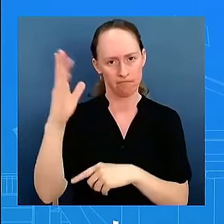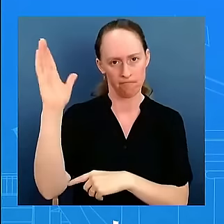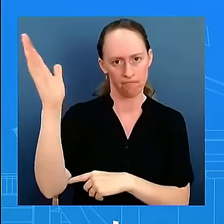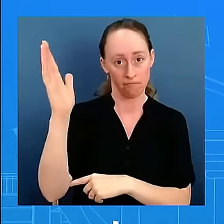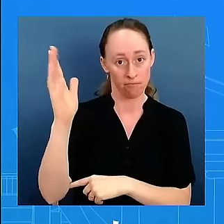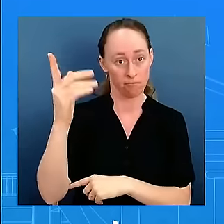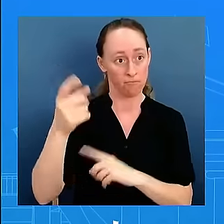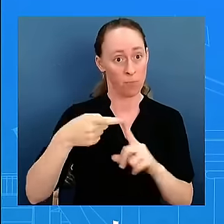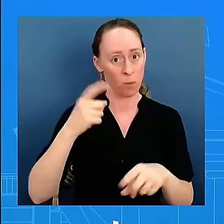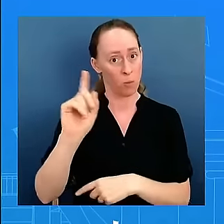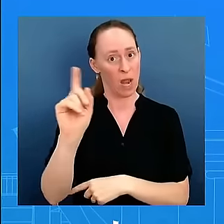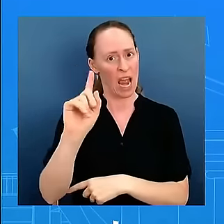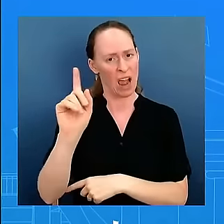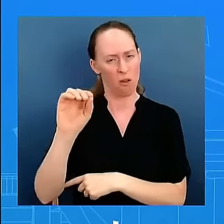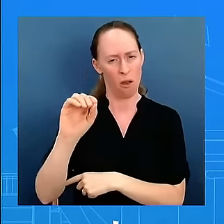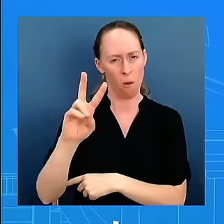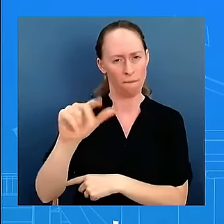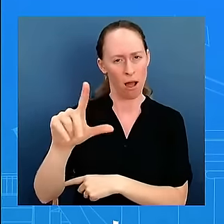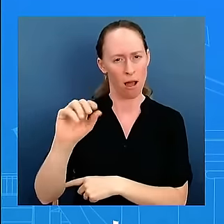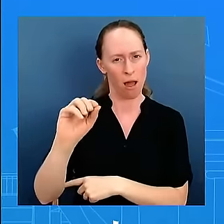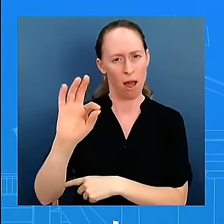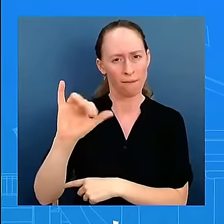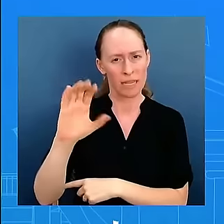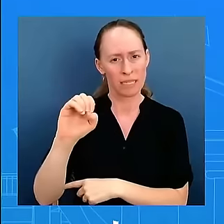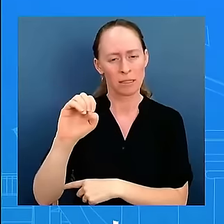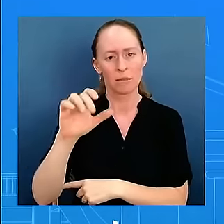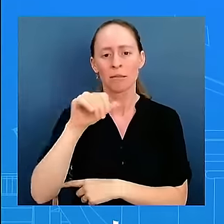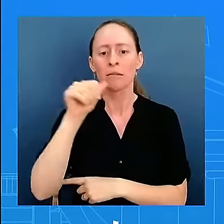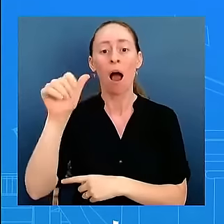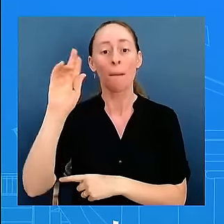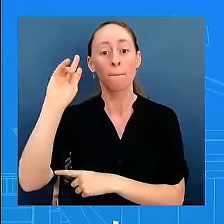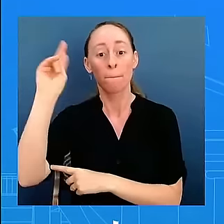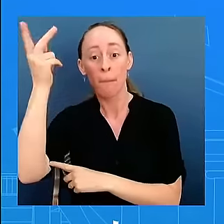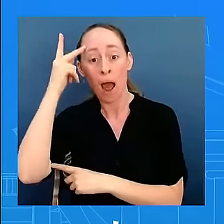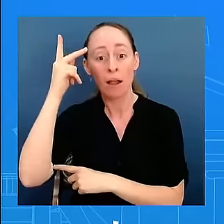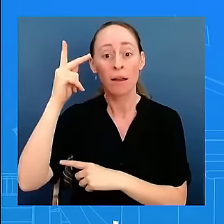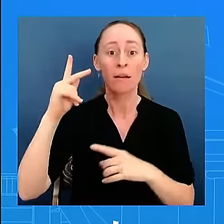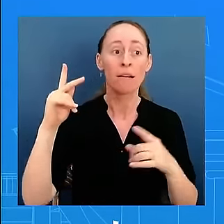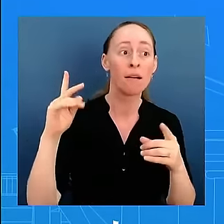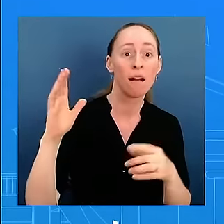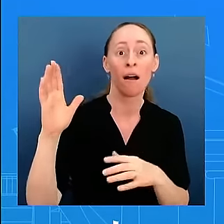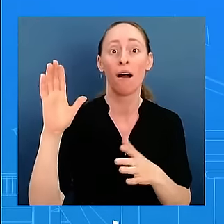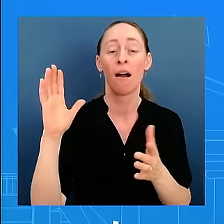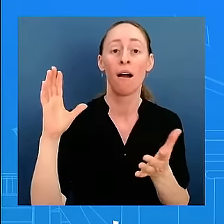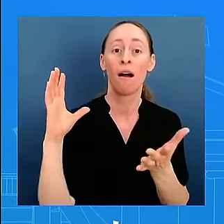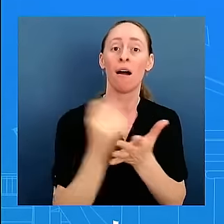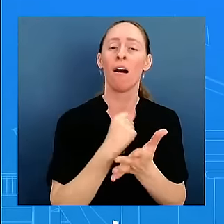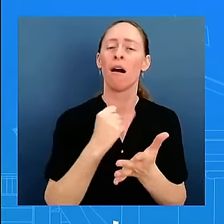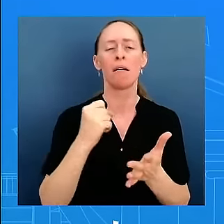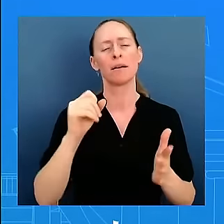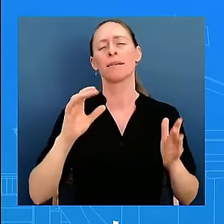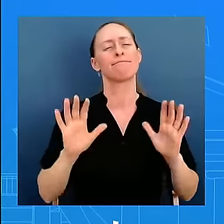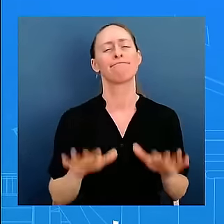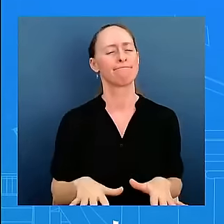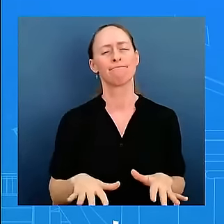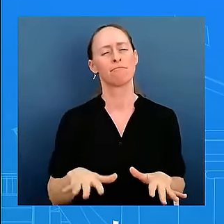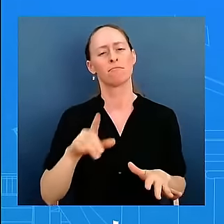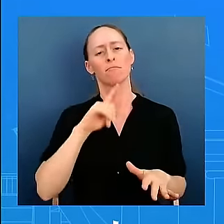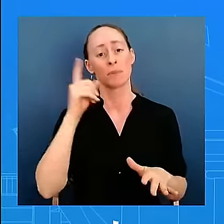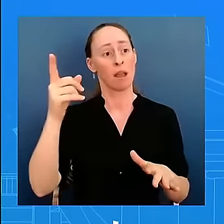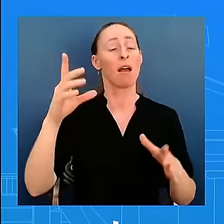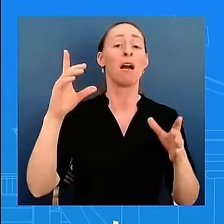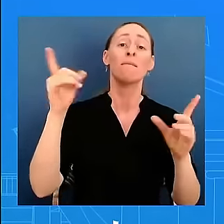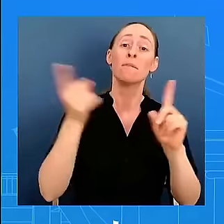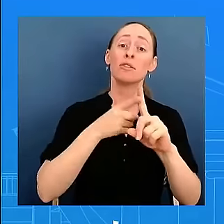he thought it was important uh as he is he said he started off uh his remarks talking about being at the resolute